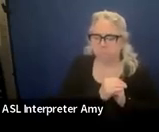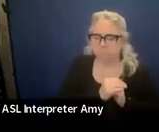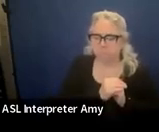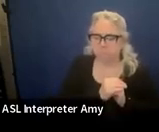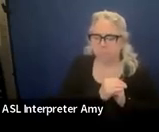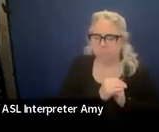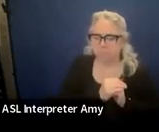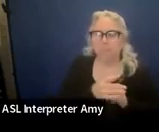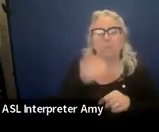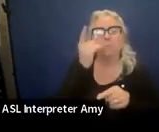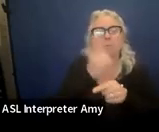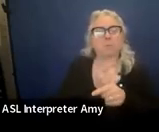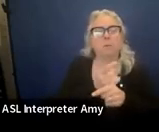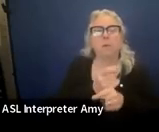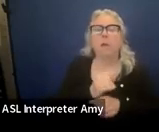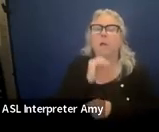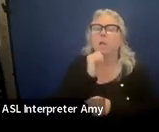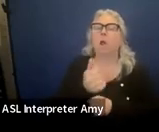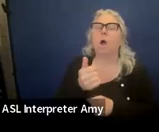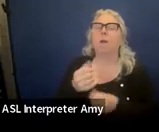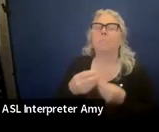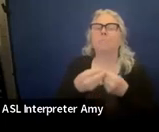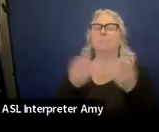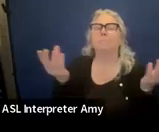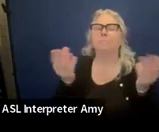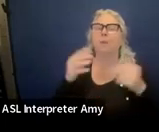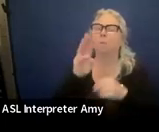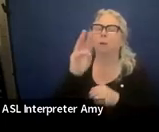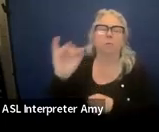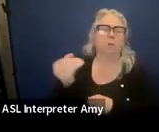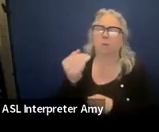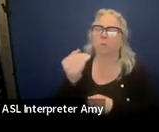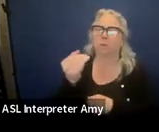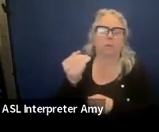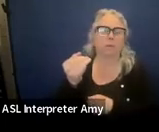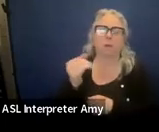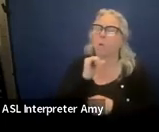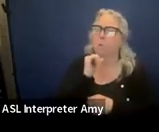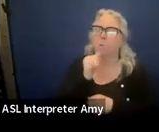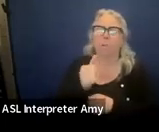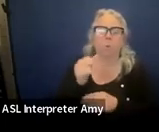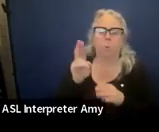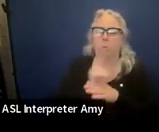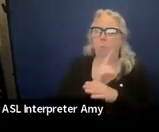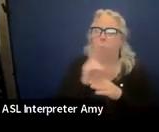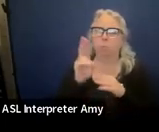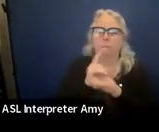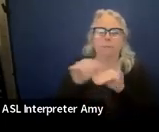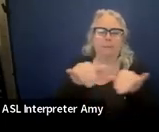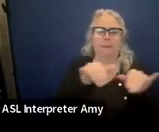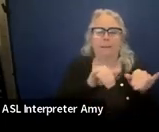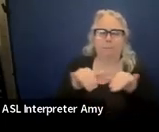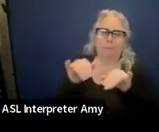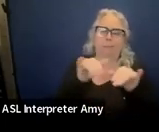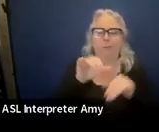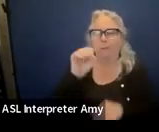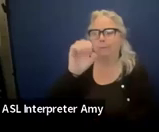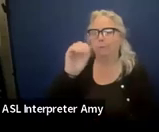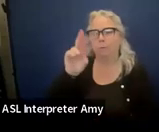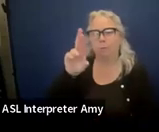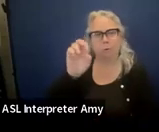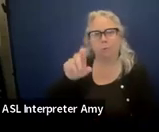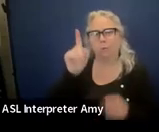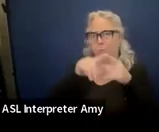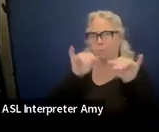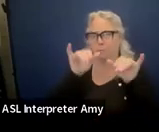Right. You're not going to administer the Woodcock Johnson. That's why we don't use standard scores to measure